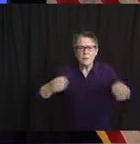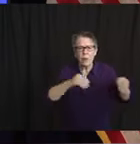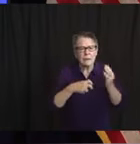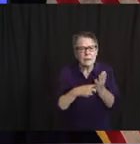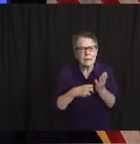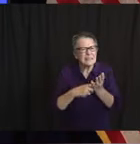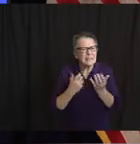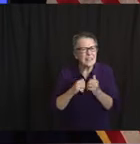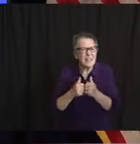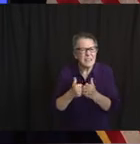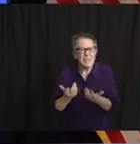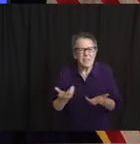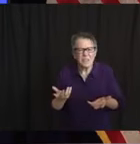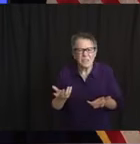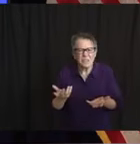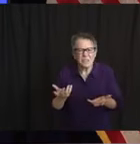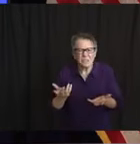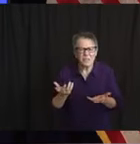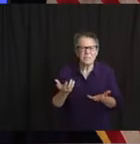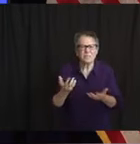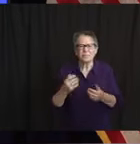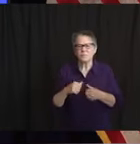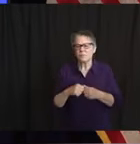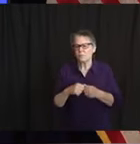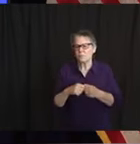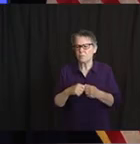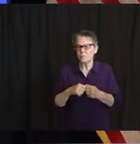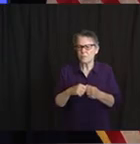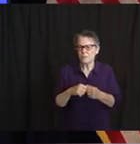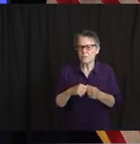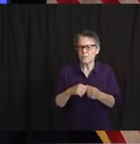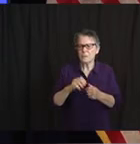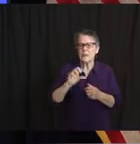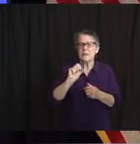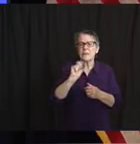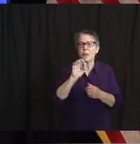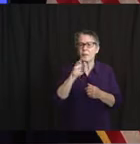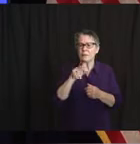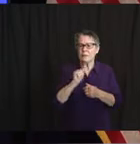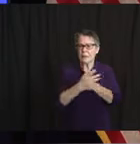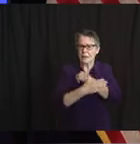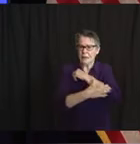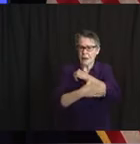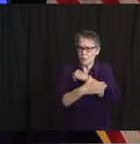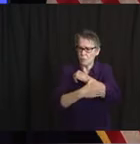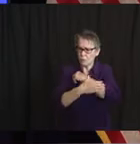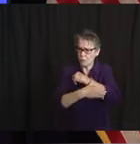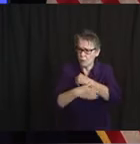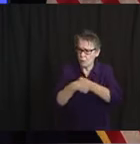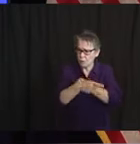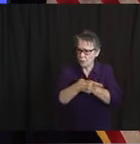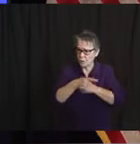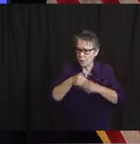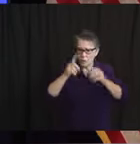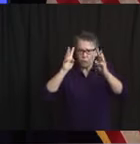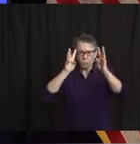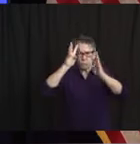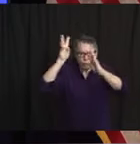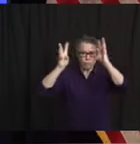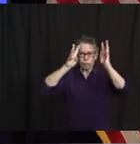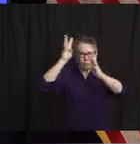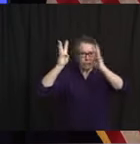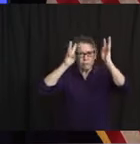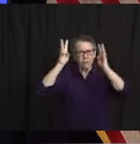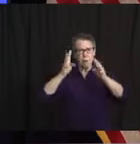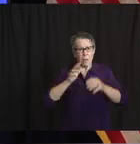question, I think it was Somerset County put up their own reopening plan. Their own what? Reopening plan in multiple counties, and I think have done the same.